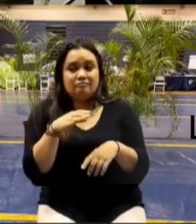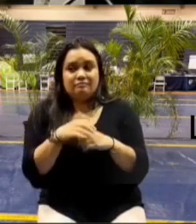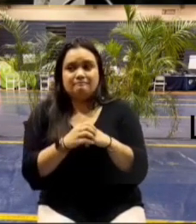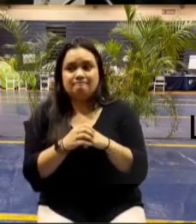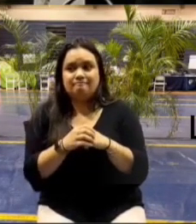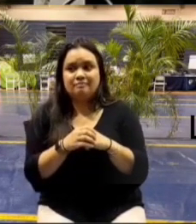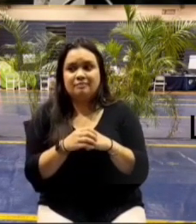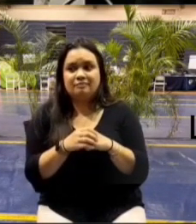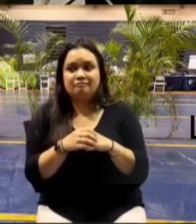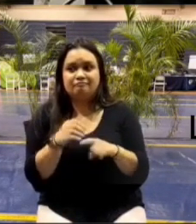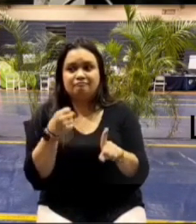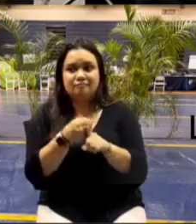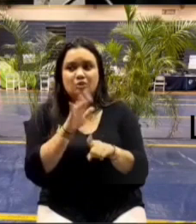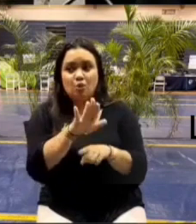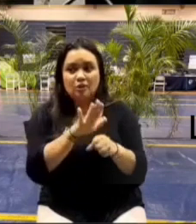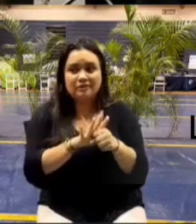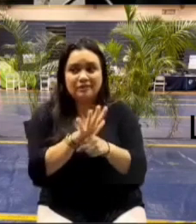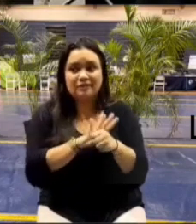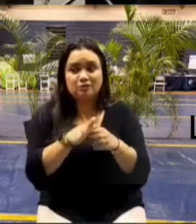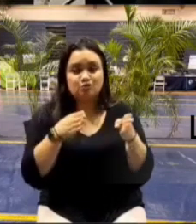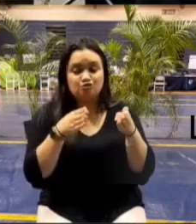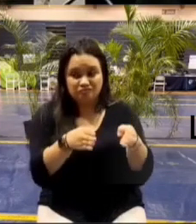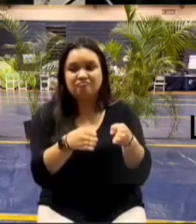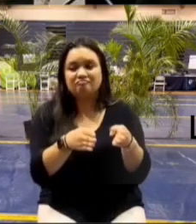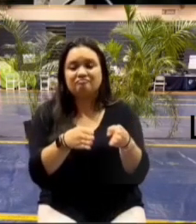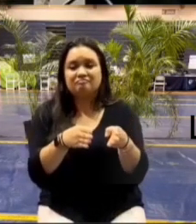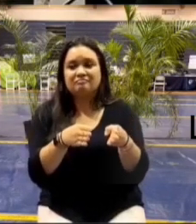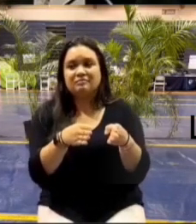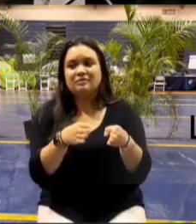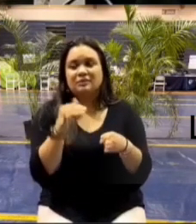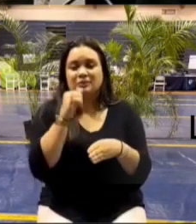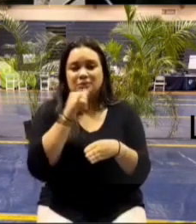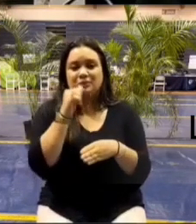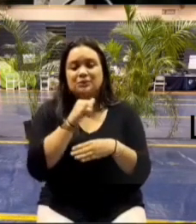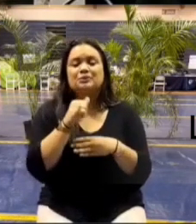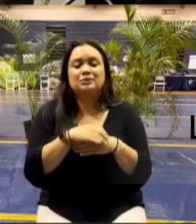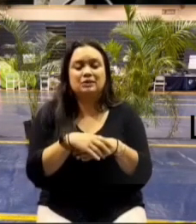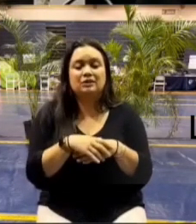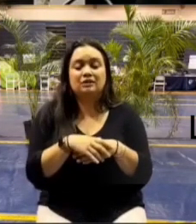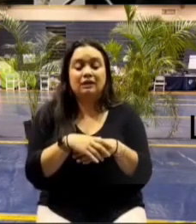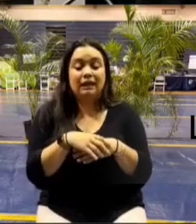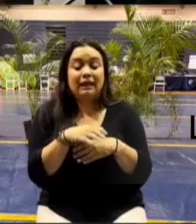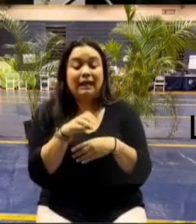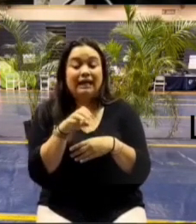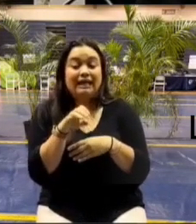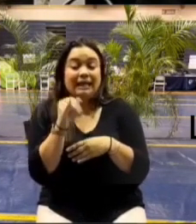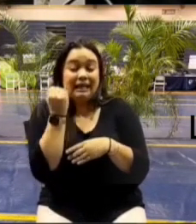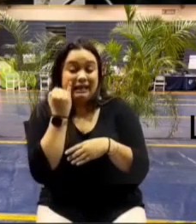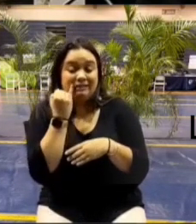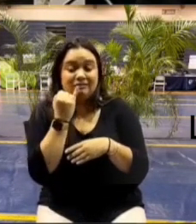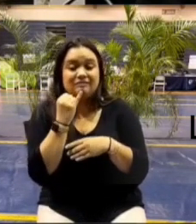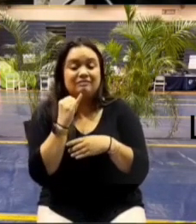even if even if all the infrastructure was in you had clear sewer